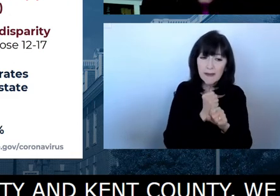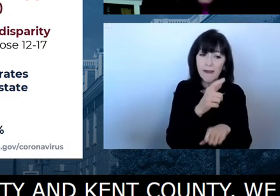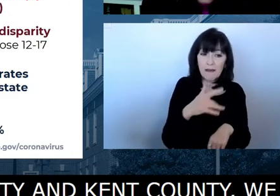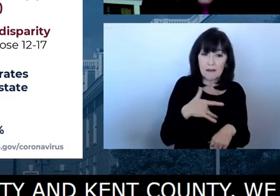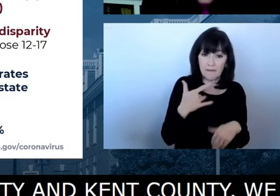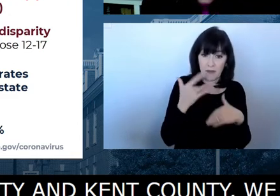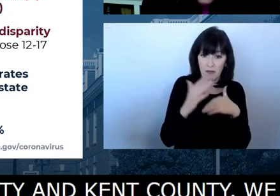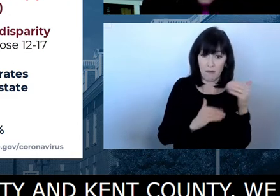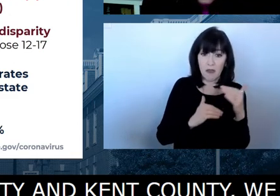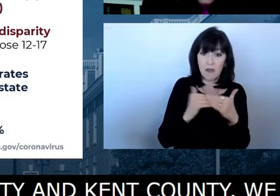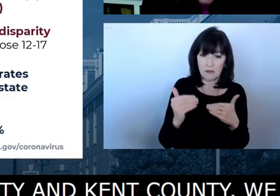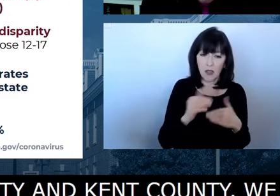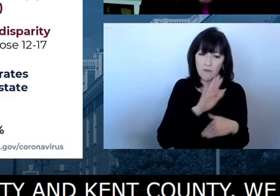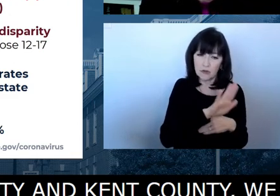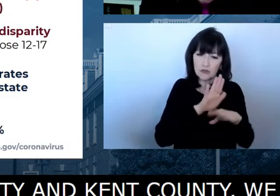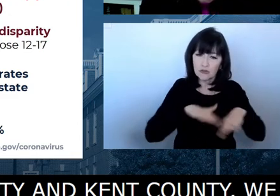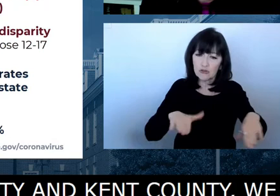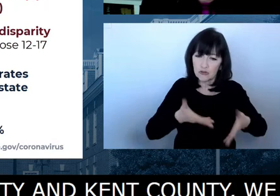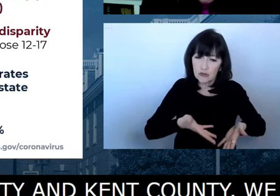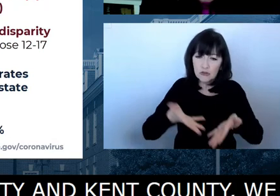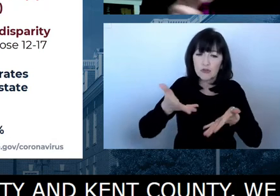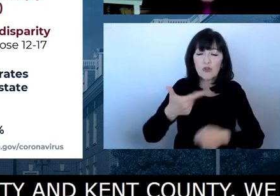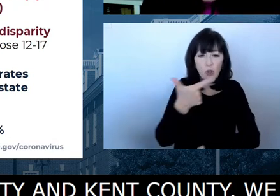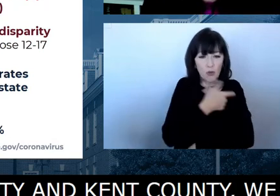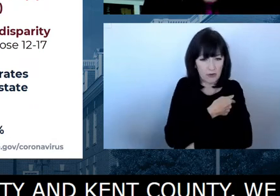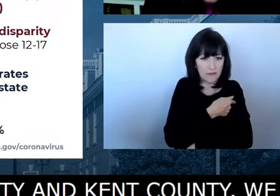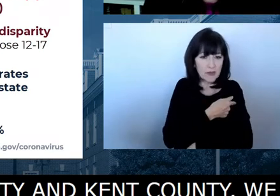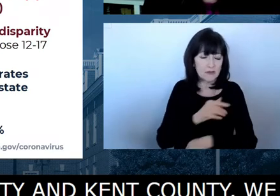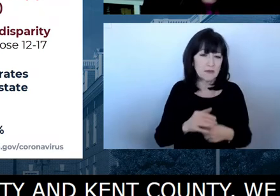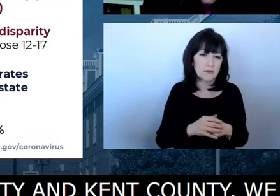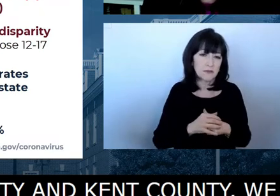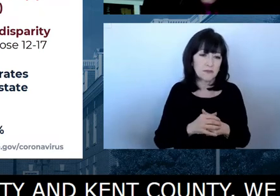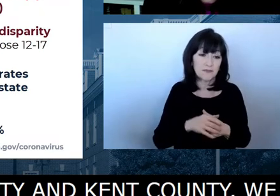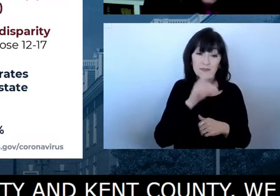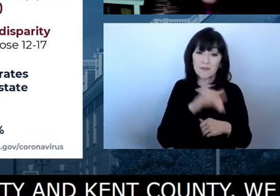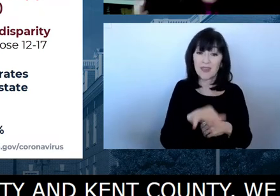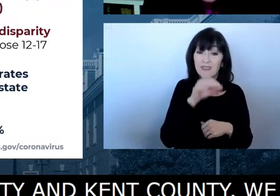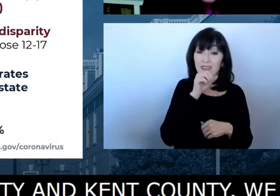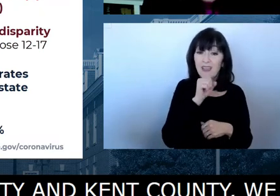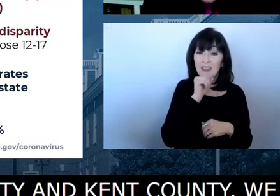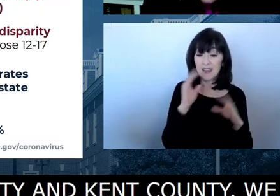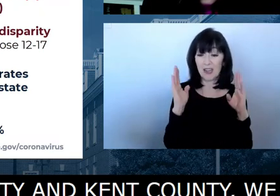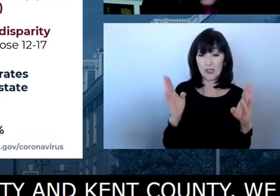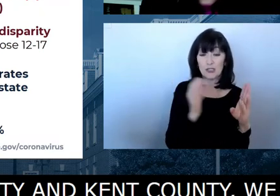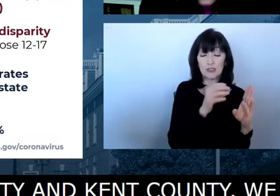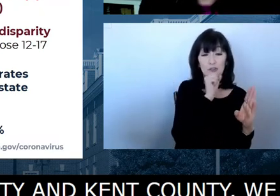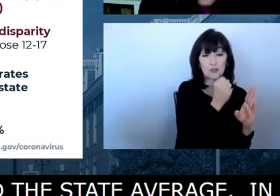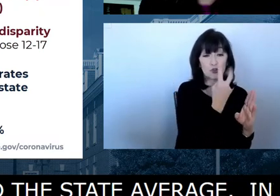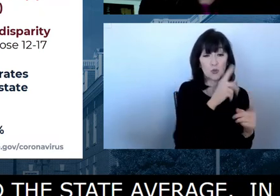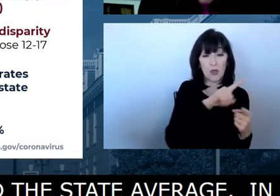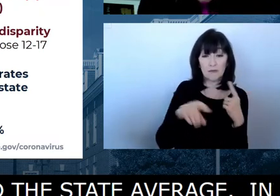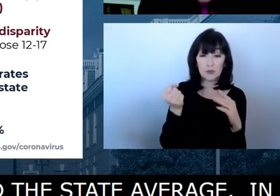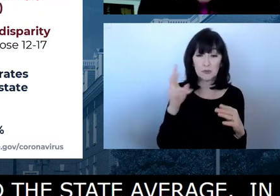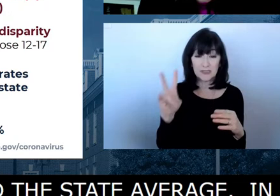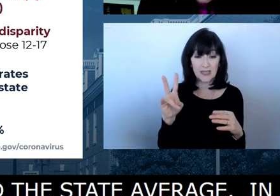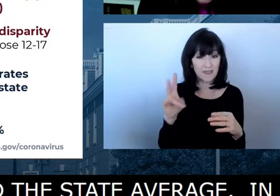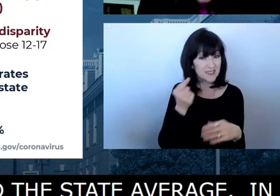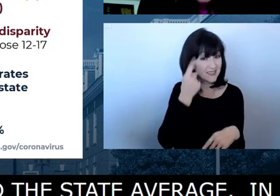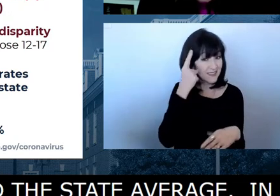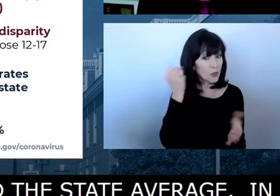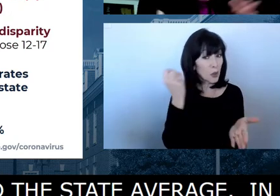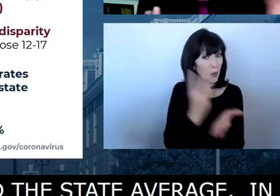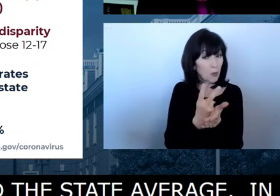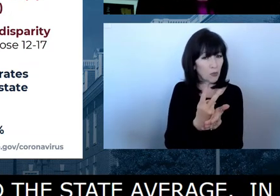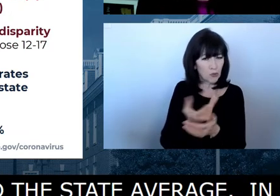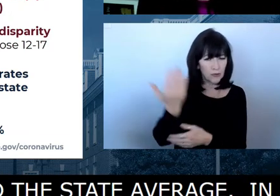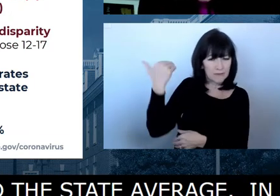being vaccinated. And in this 12 to 17 cohort, they've been eligible since the summer. So